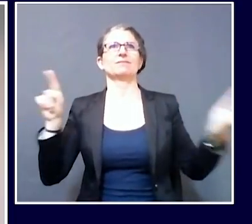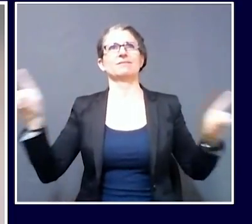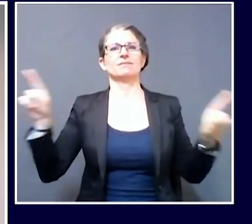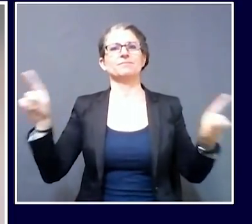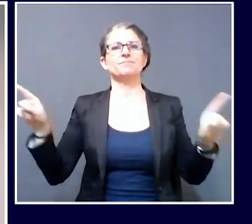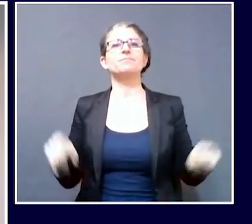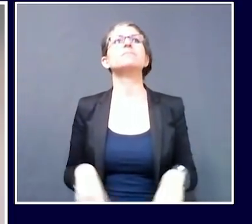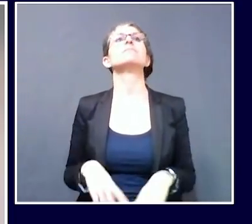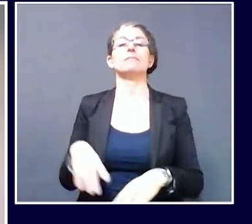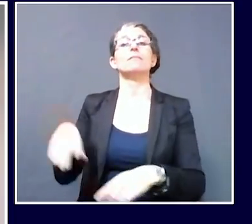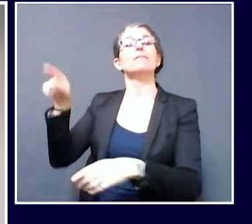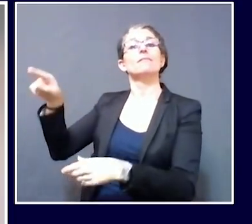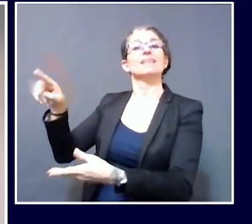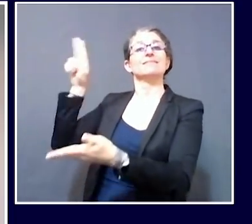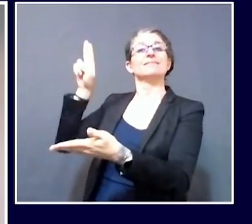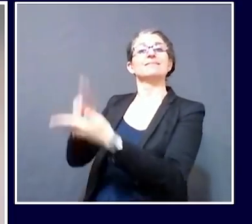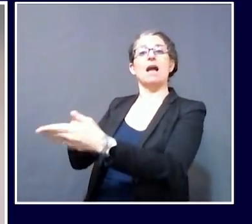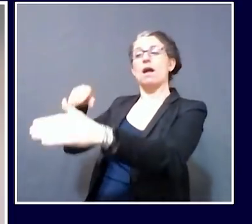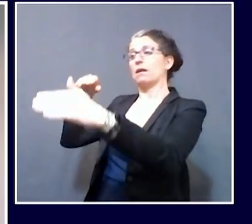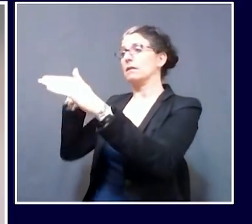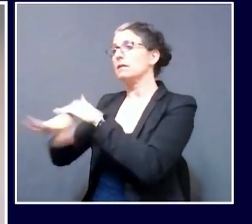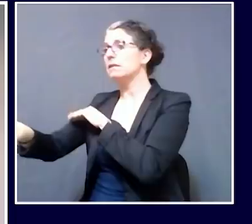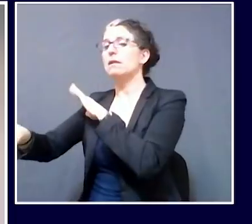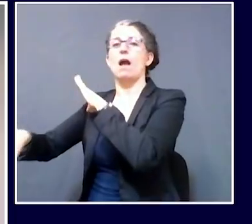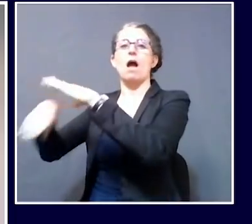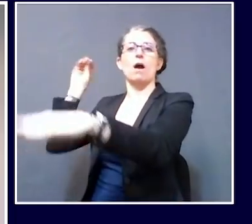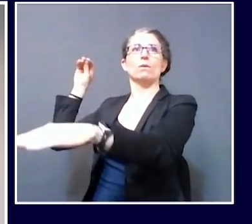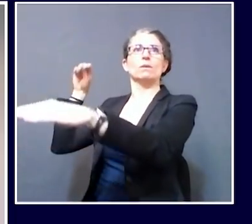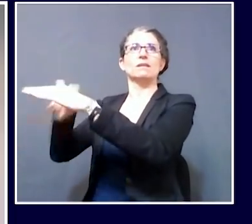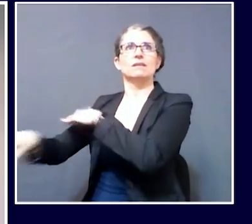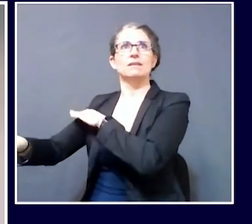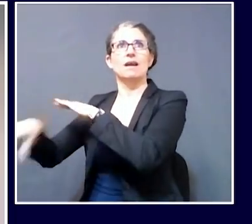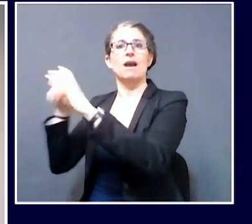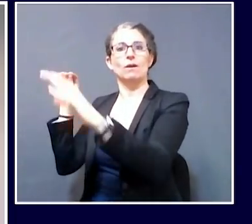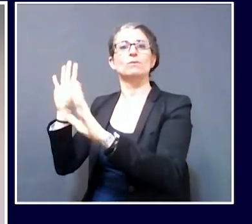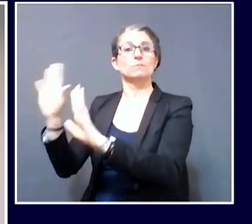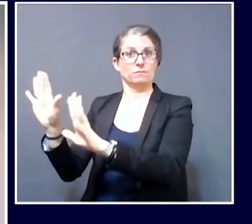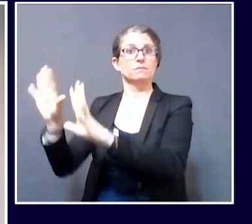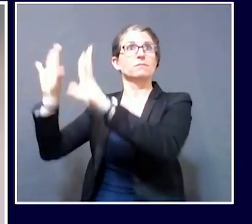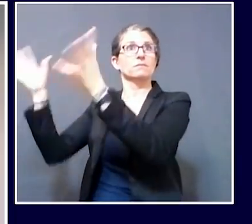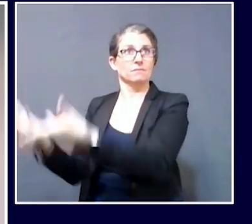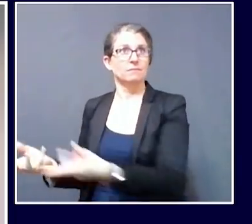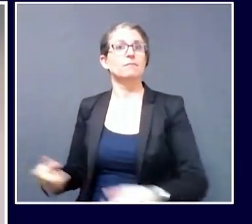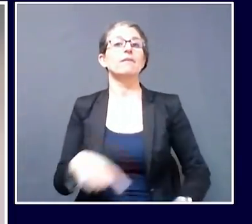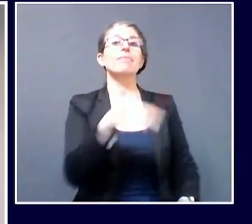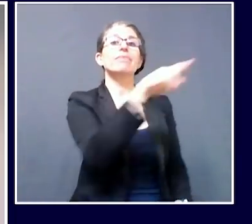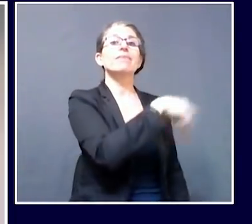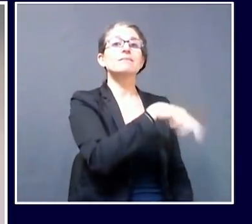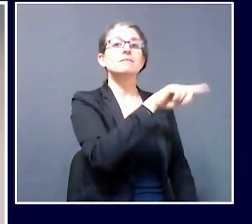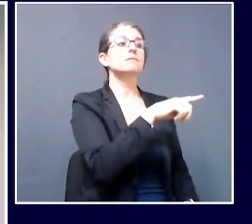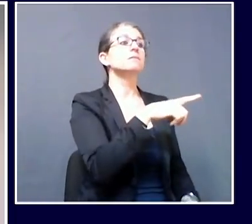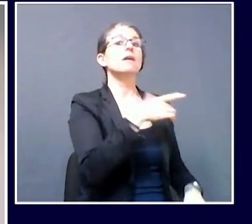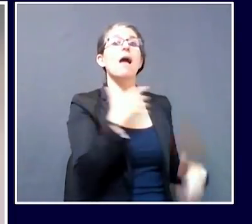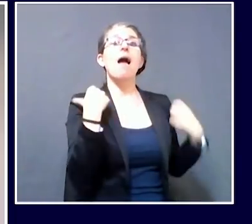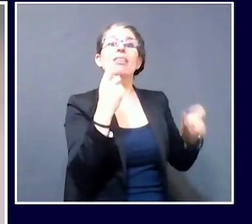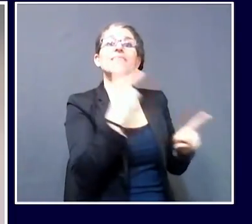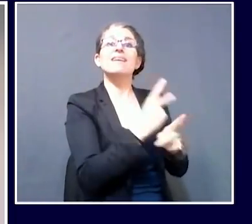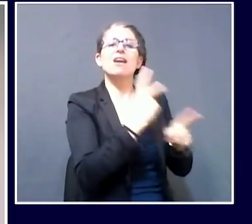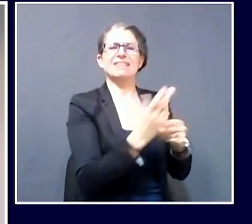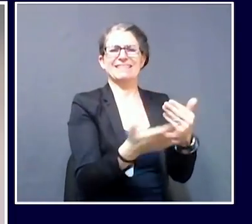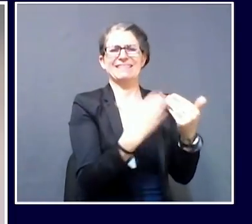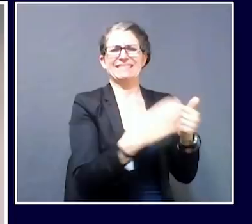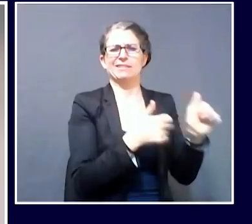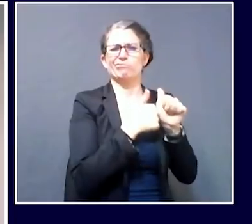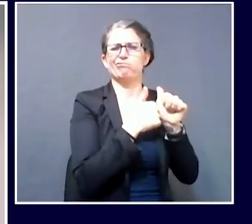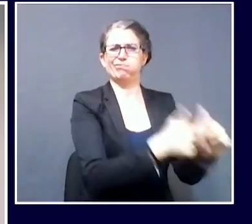on, which patients they interacted with. So in healthcare facility outbreaks, nursing homes, assisted living, group